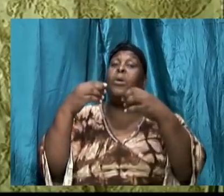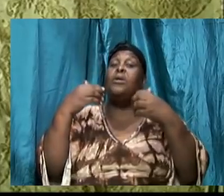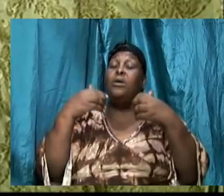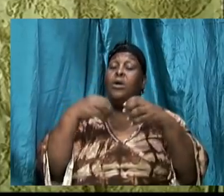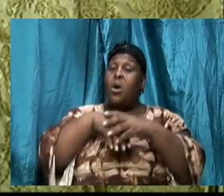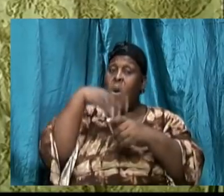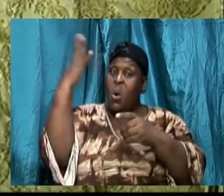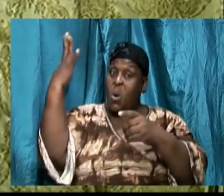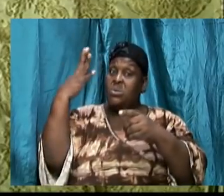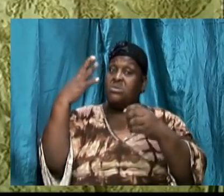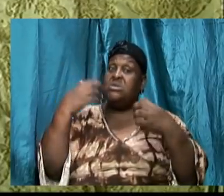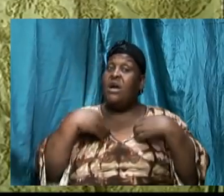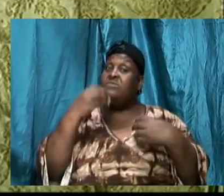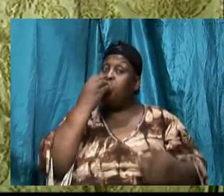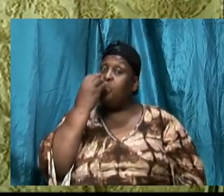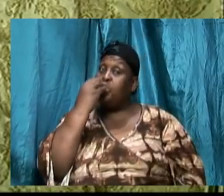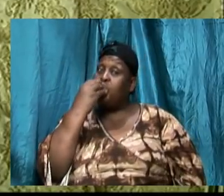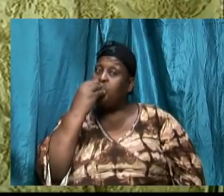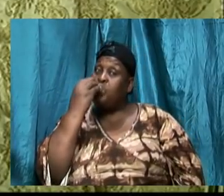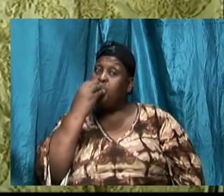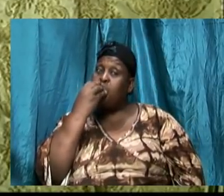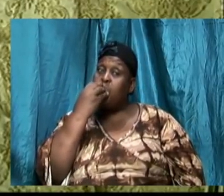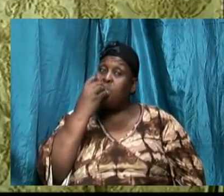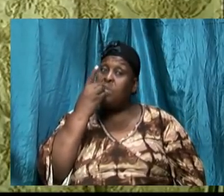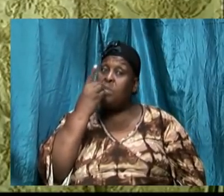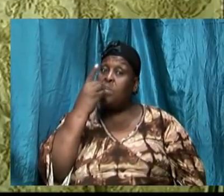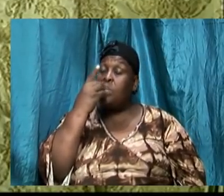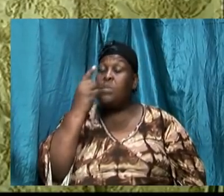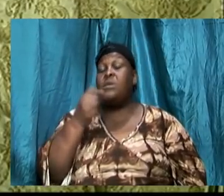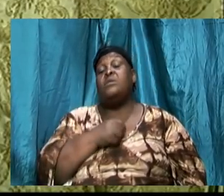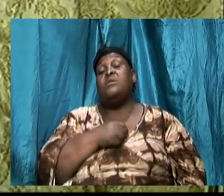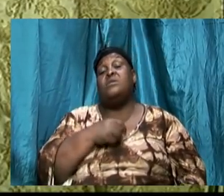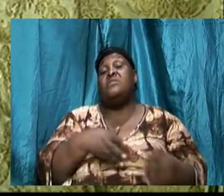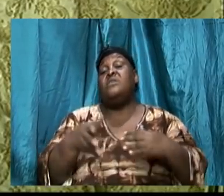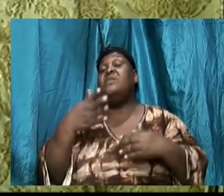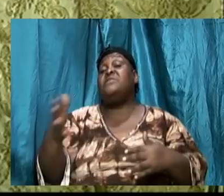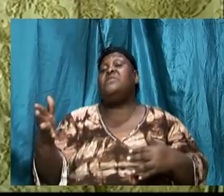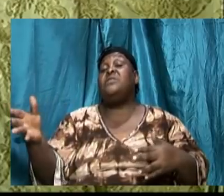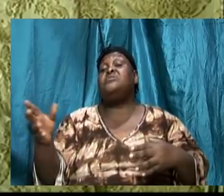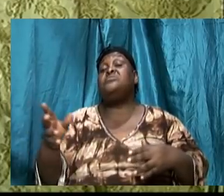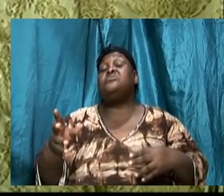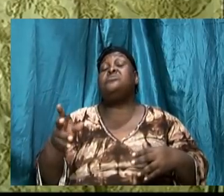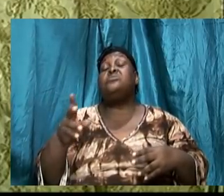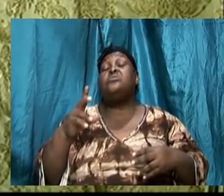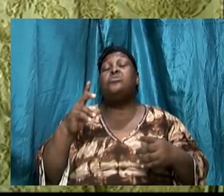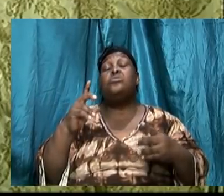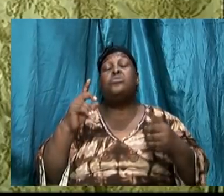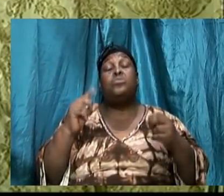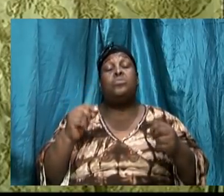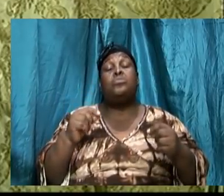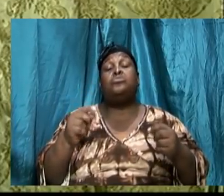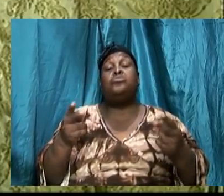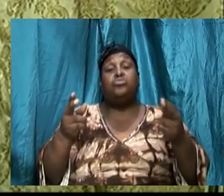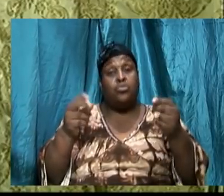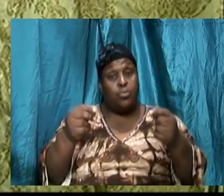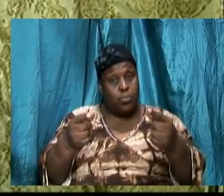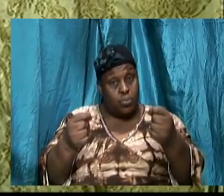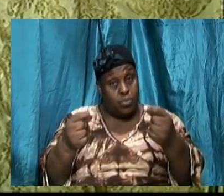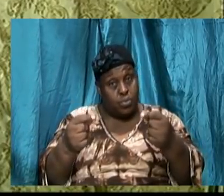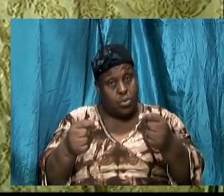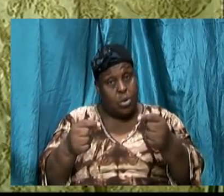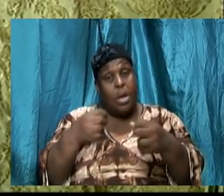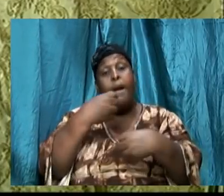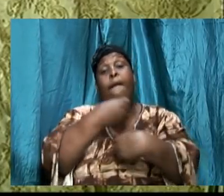there are going to be things that we have to do the absence of those things is going to make the foundation of a great